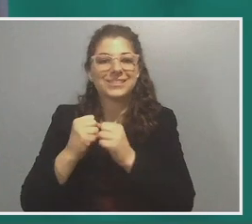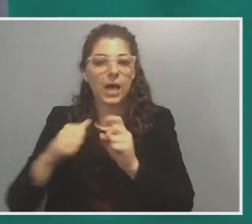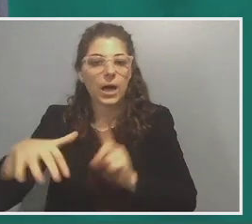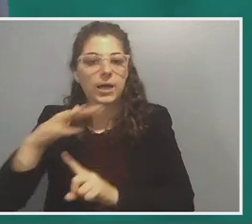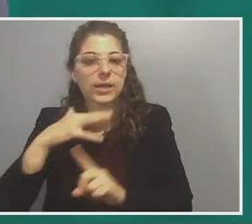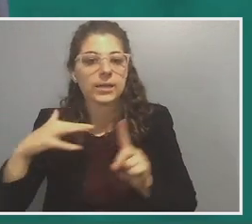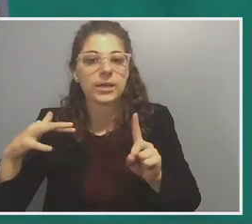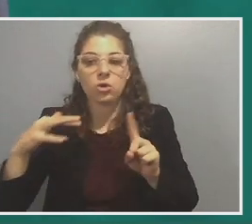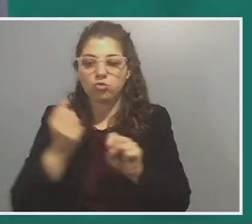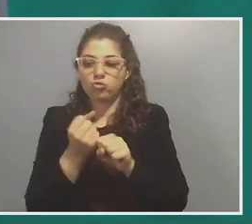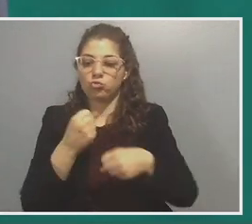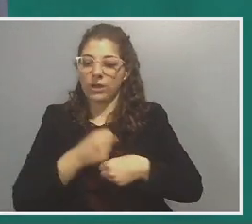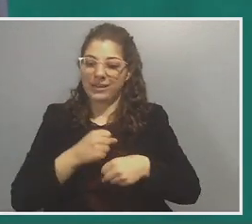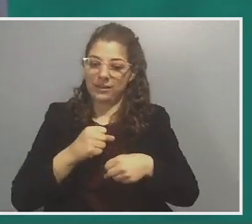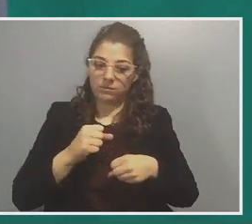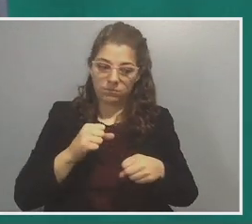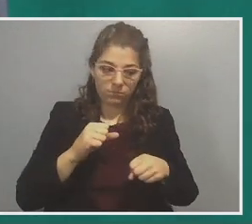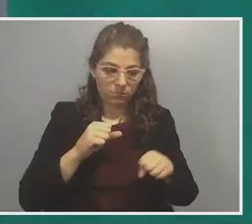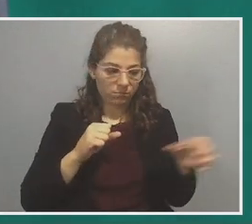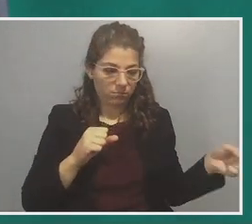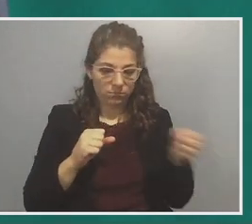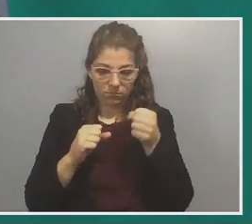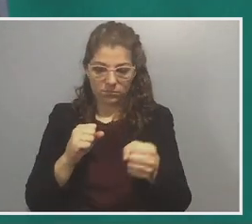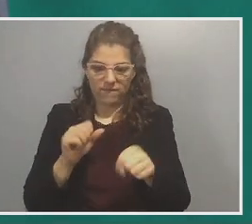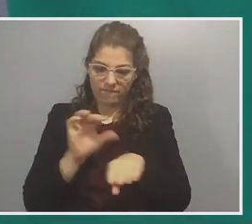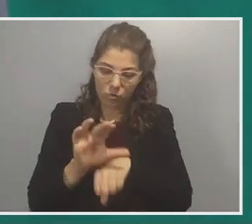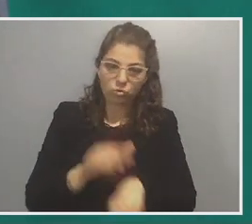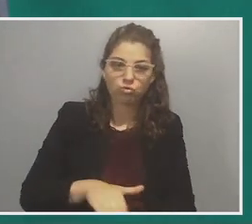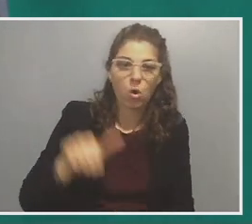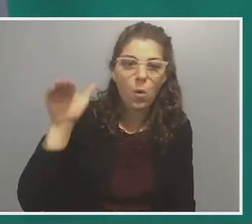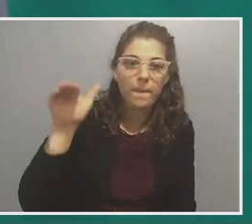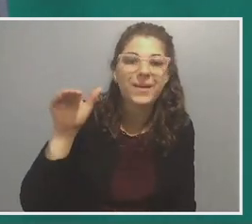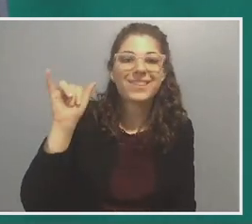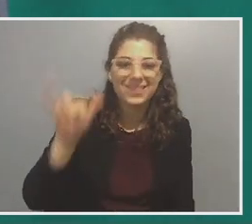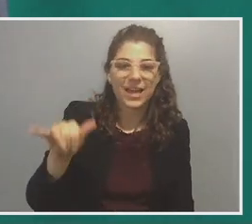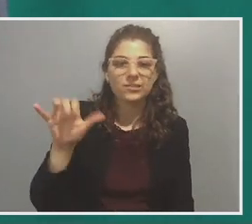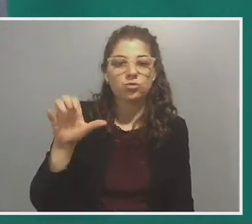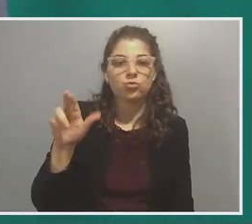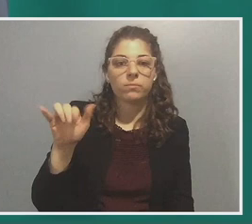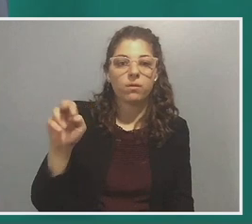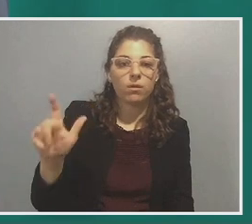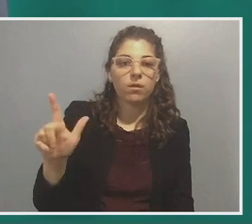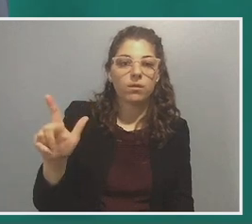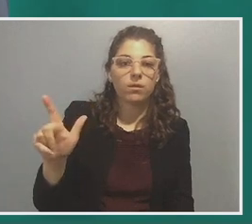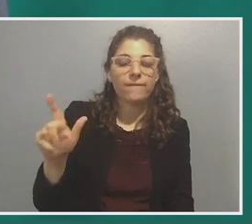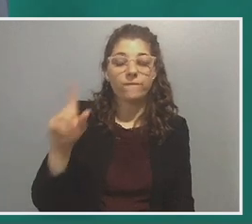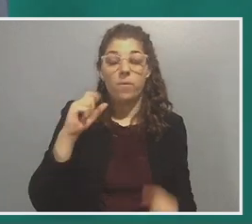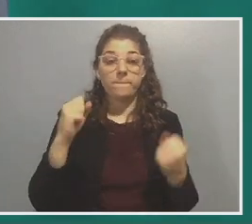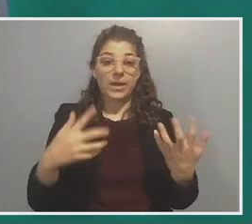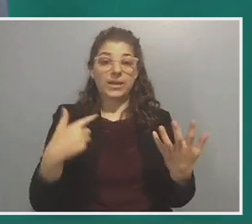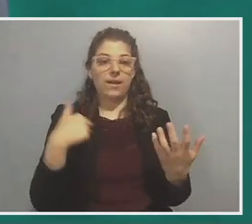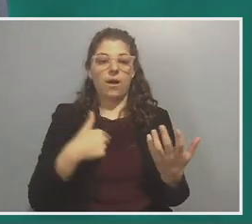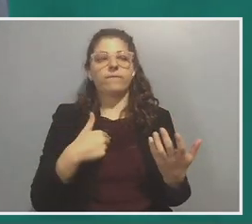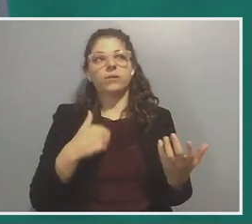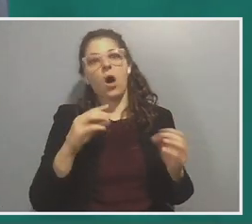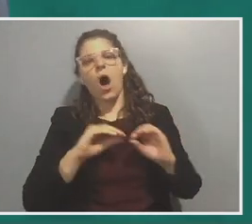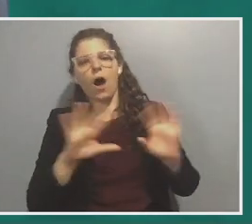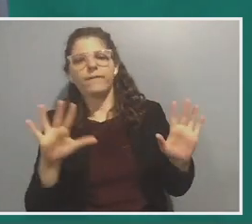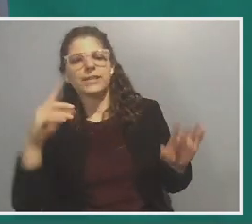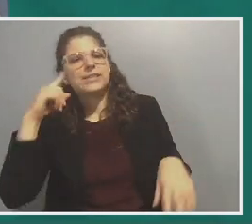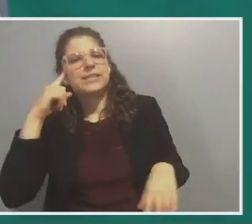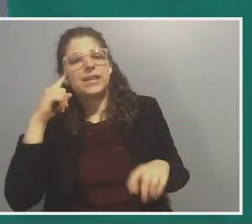created the conditions that that child is forced to grow up in. That is in fact the criminal. And for many of us, that's intuitive, but I think we can under